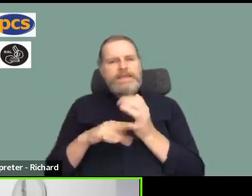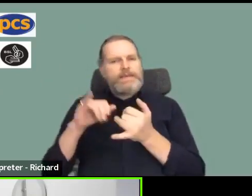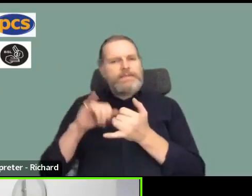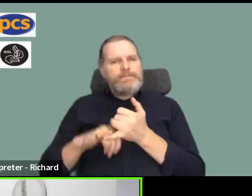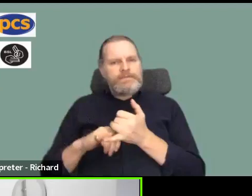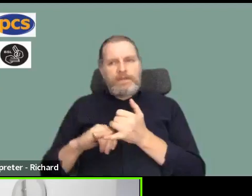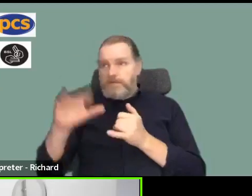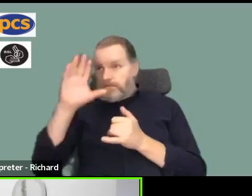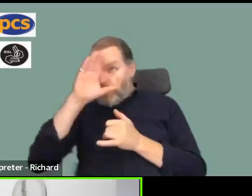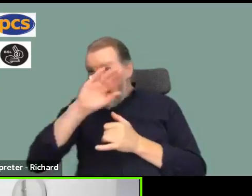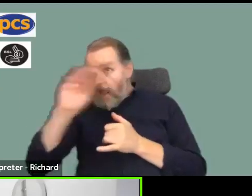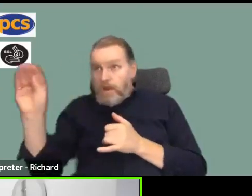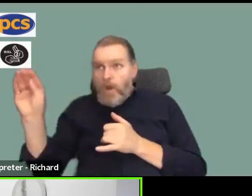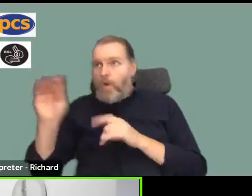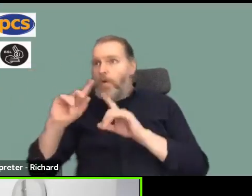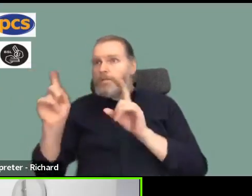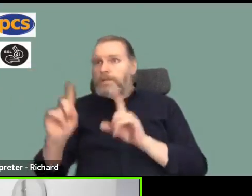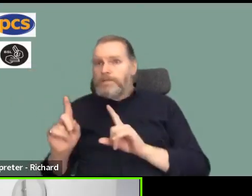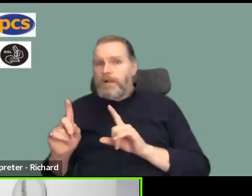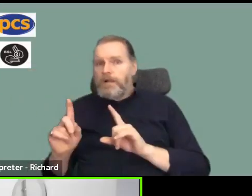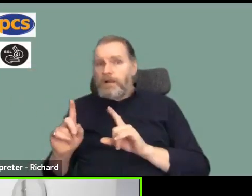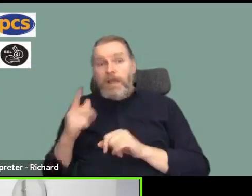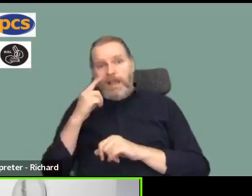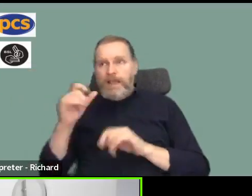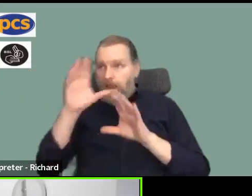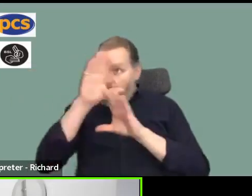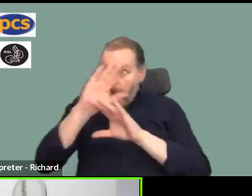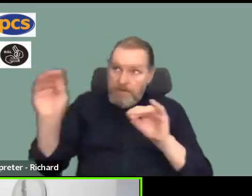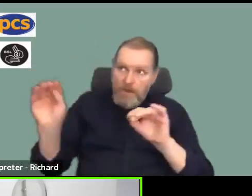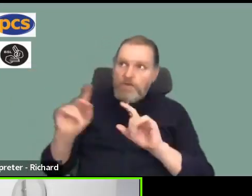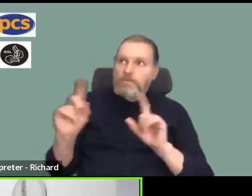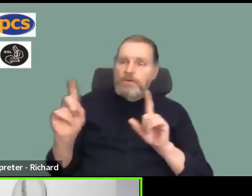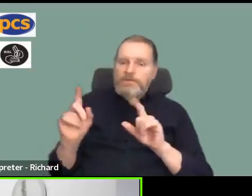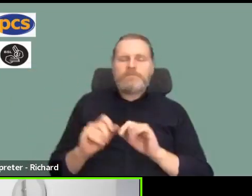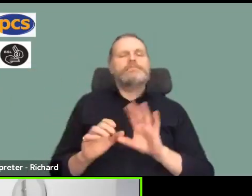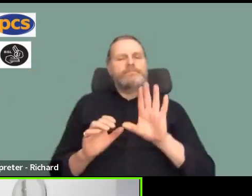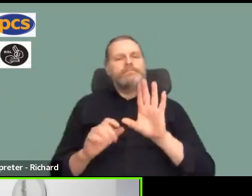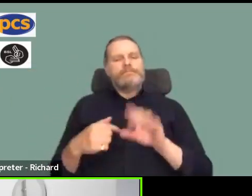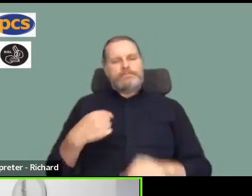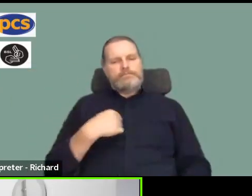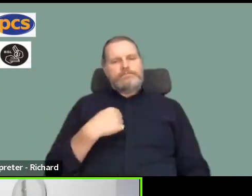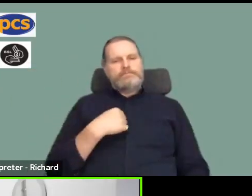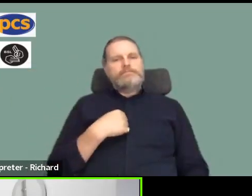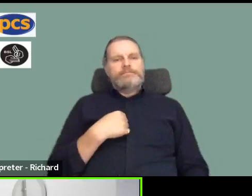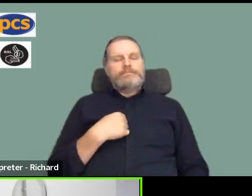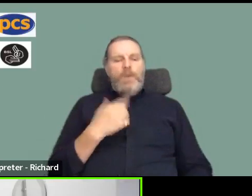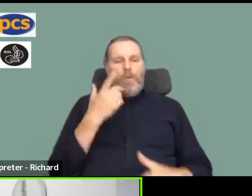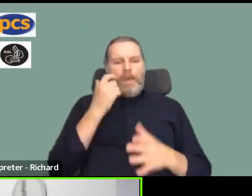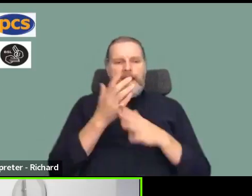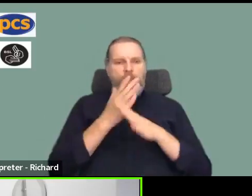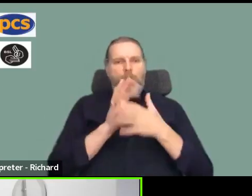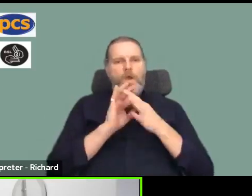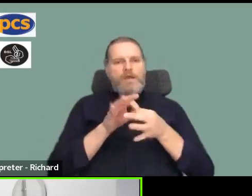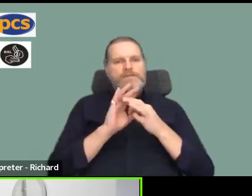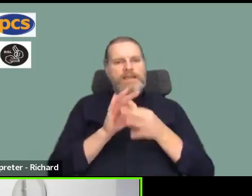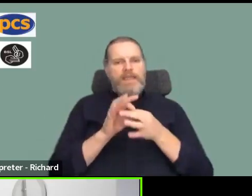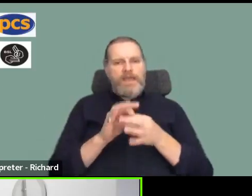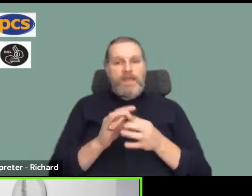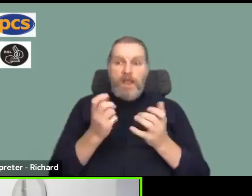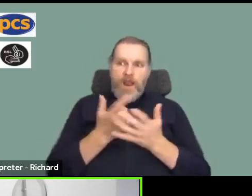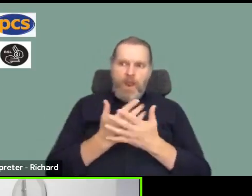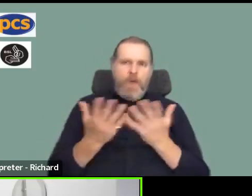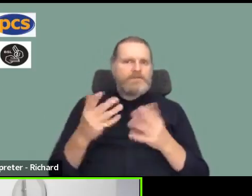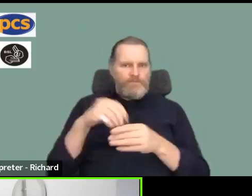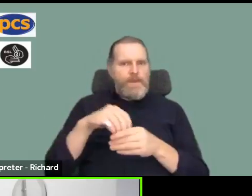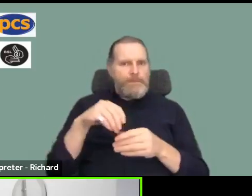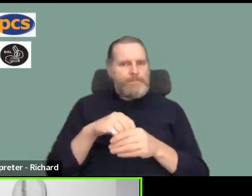And that member actually comes from my branch. And Bernie, there are lots of ways we can work with you. We've got a lot of members to cover, haven't we? So